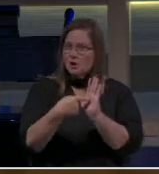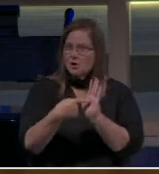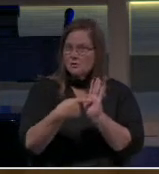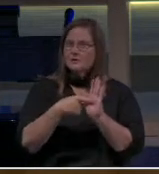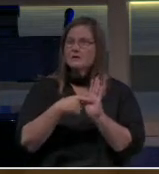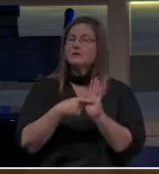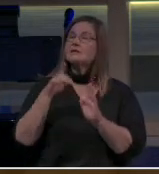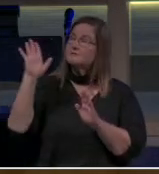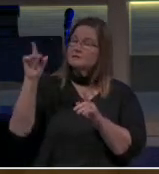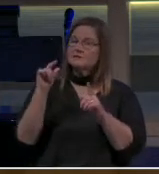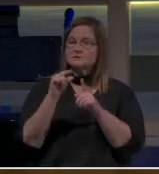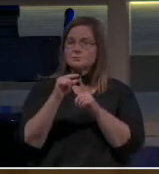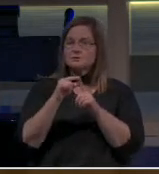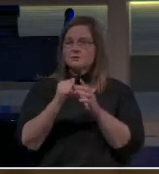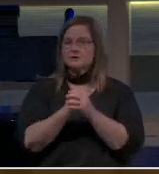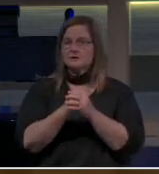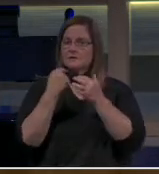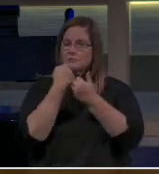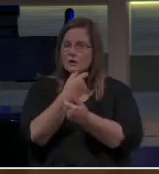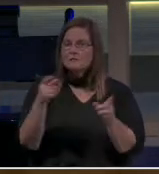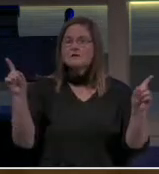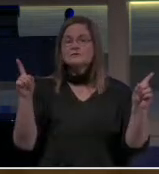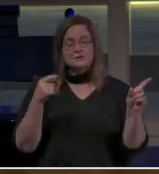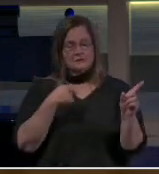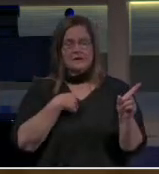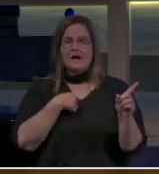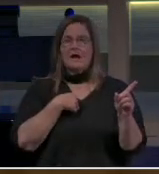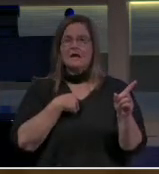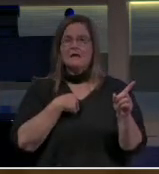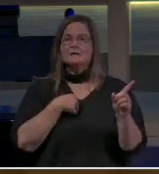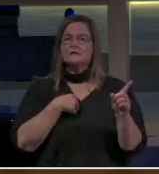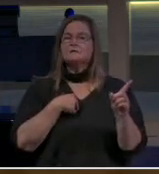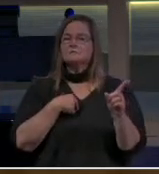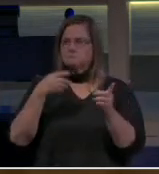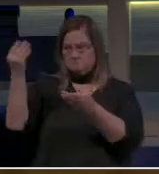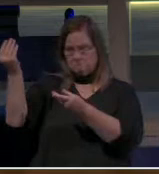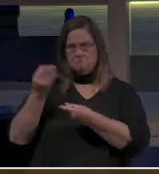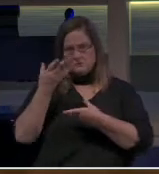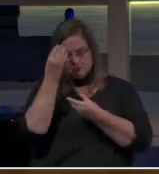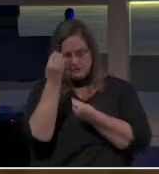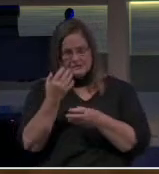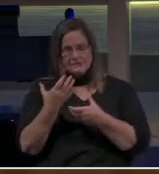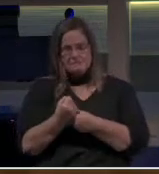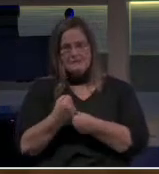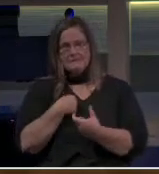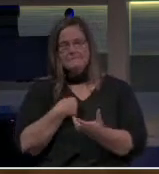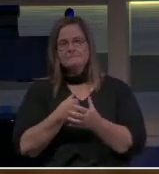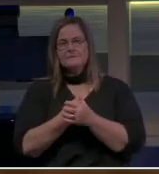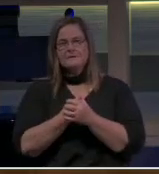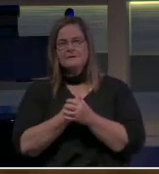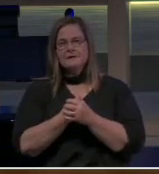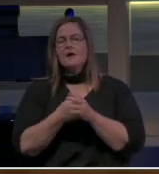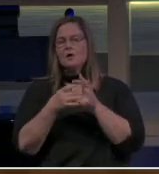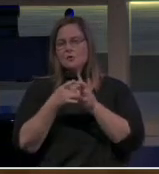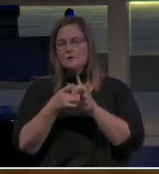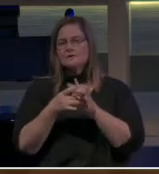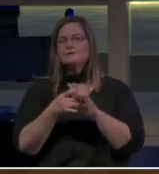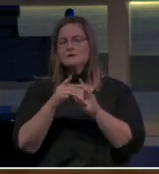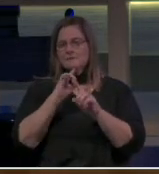word in the proclamation with which I was entrusted according to the commandment of God our Savior